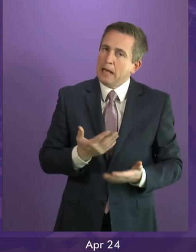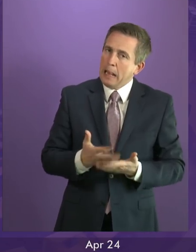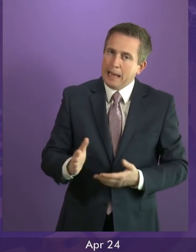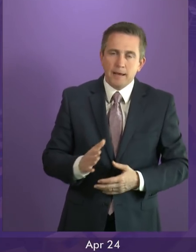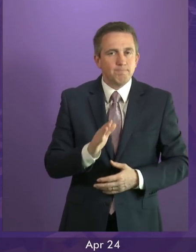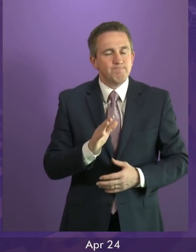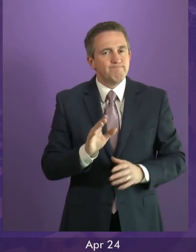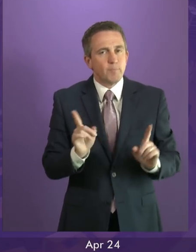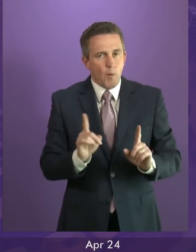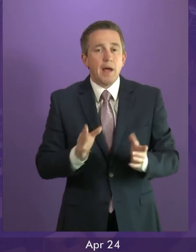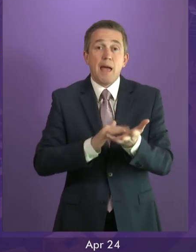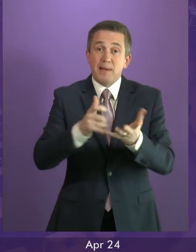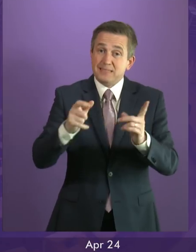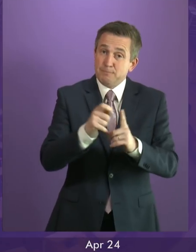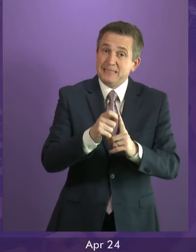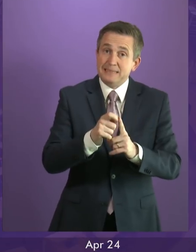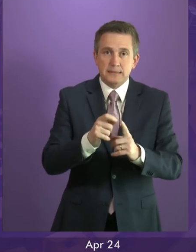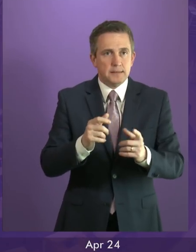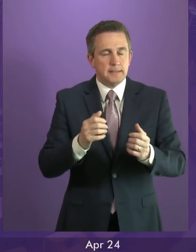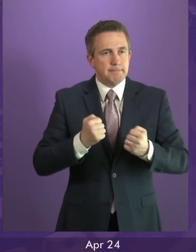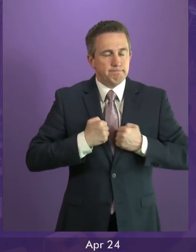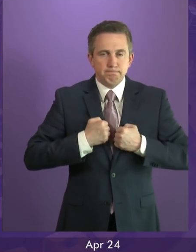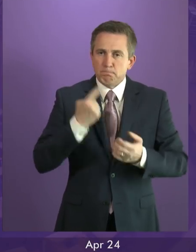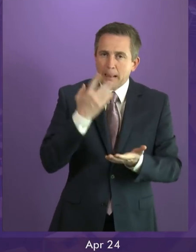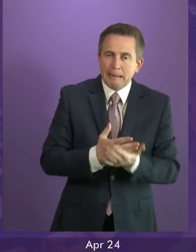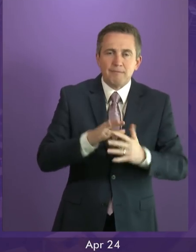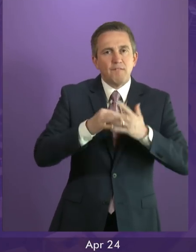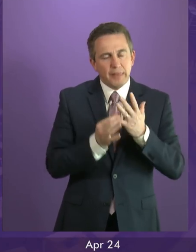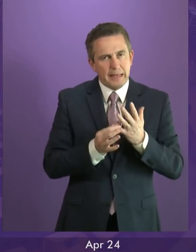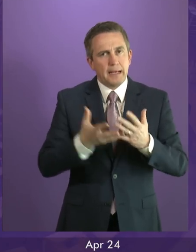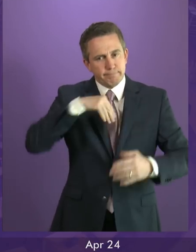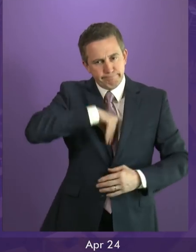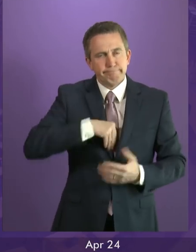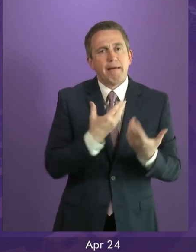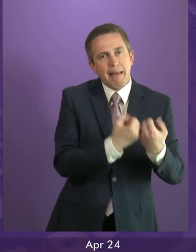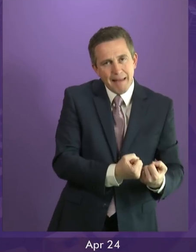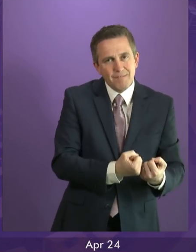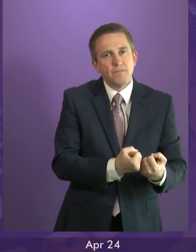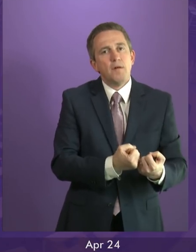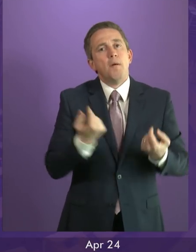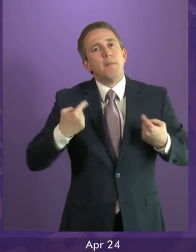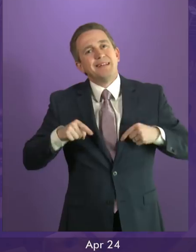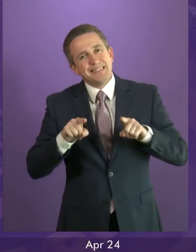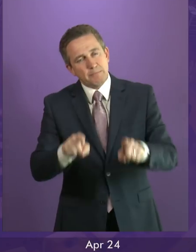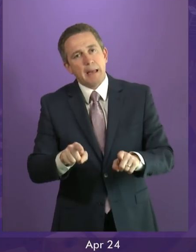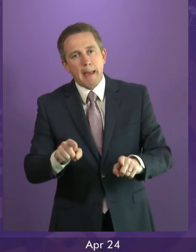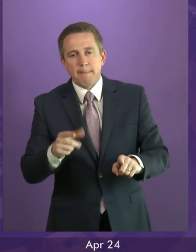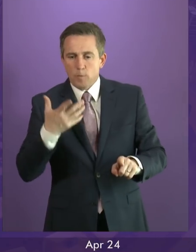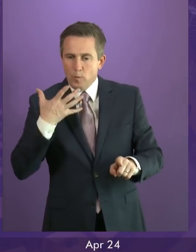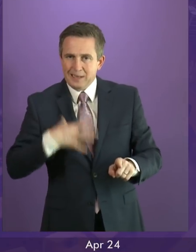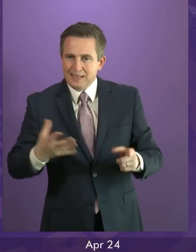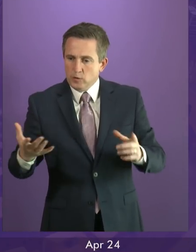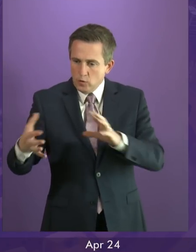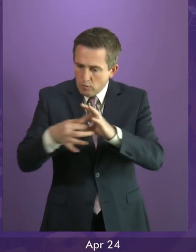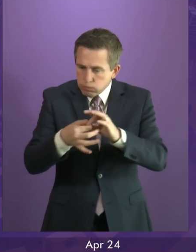to put aside those things we believe in passionately, but nevertheless, notwithstanding those passionate disagreements, to come